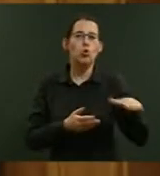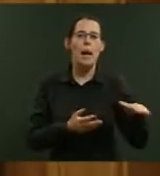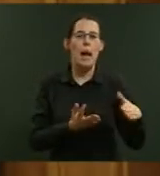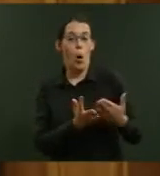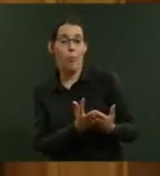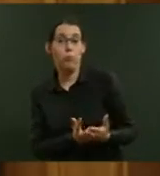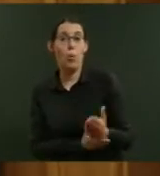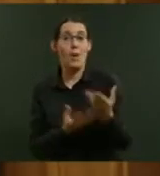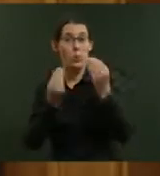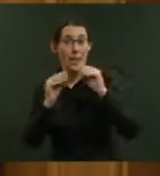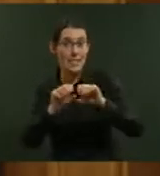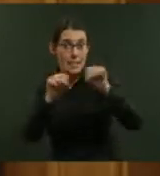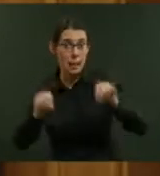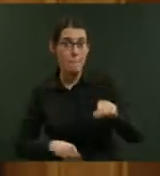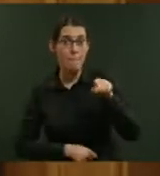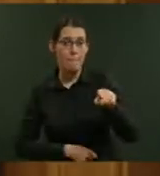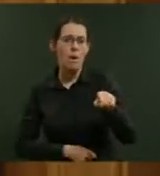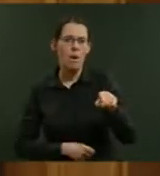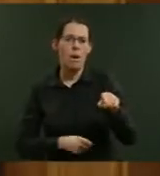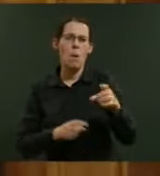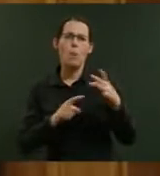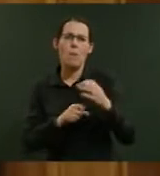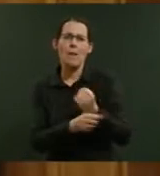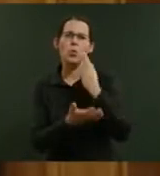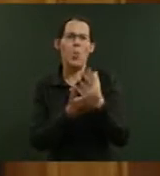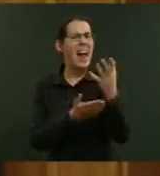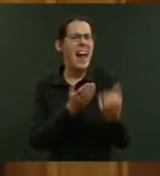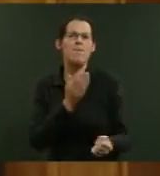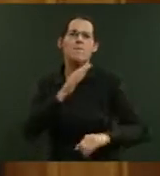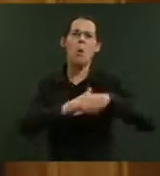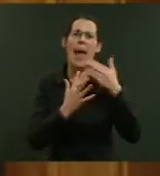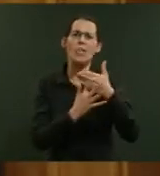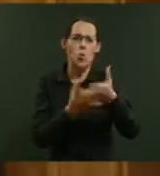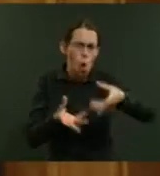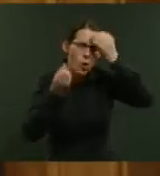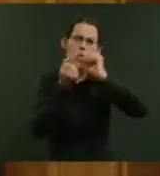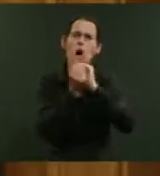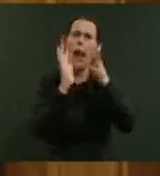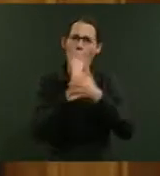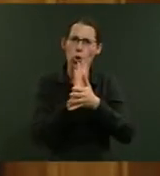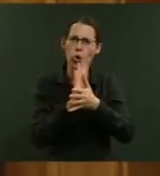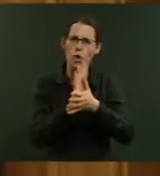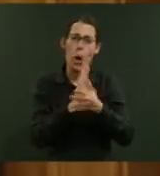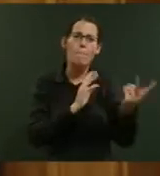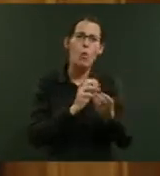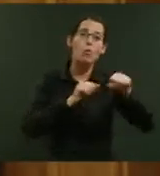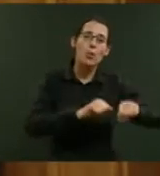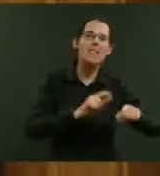education system have full access to learning sign language, students as well as teachers.